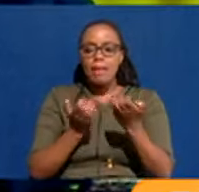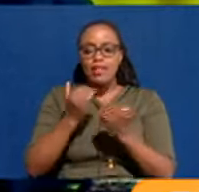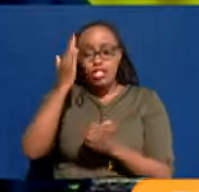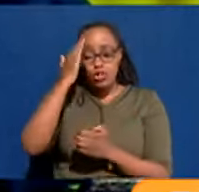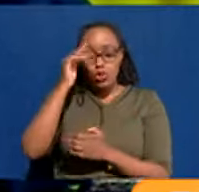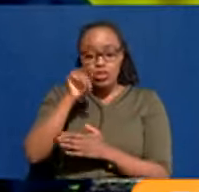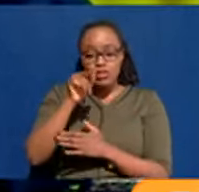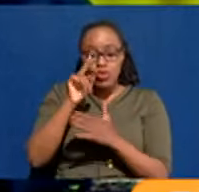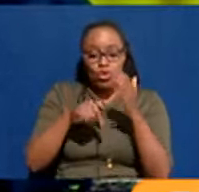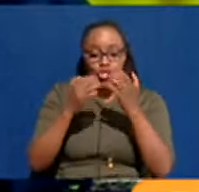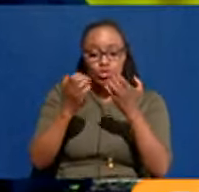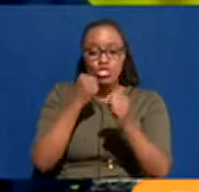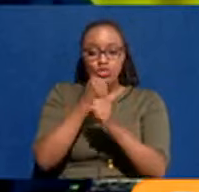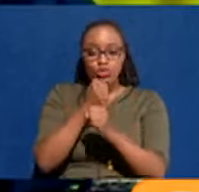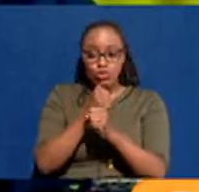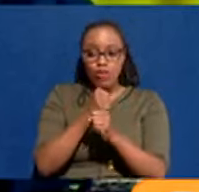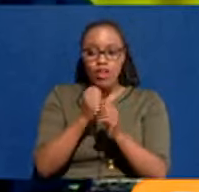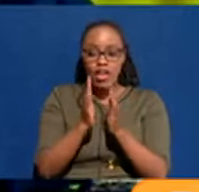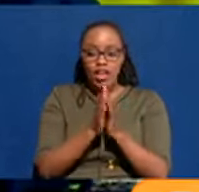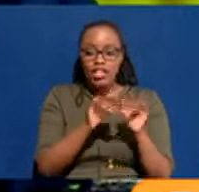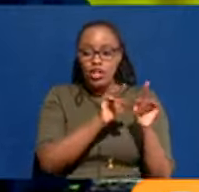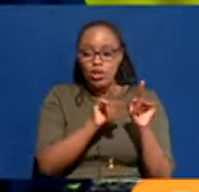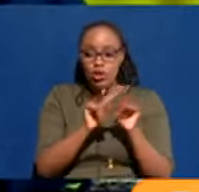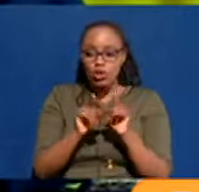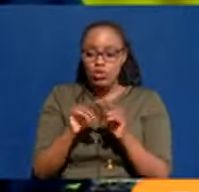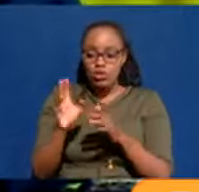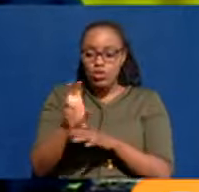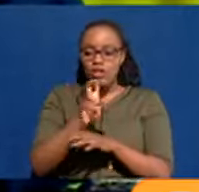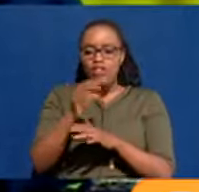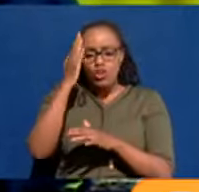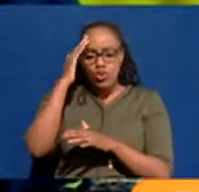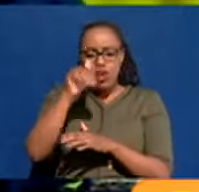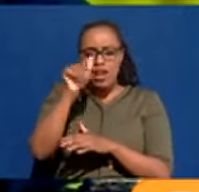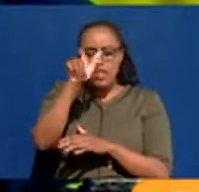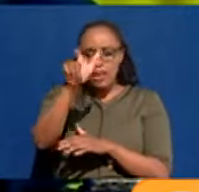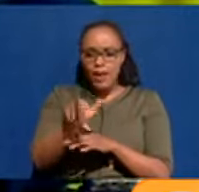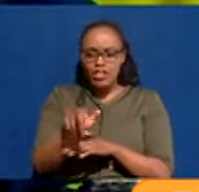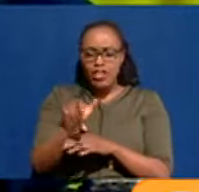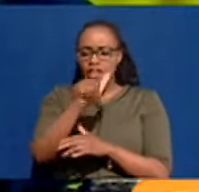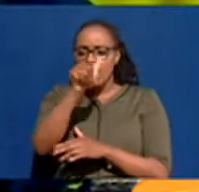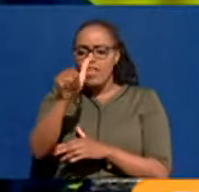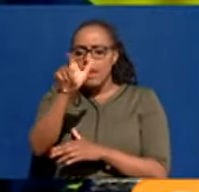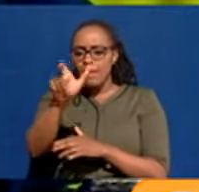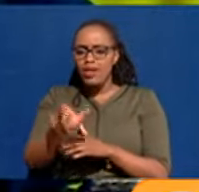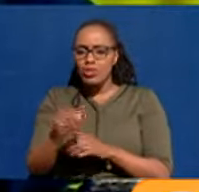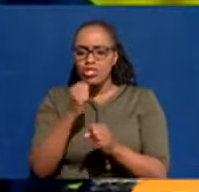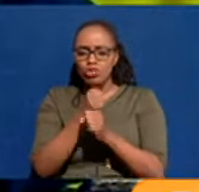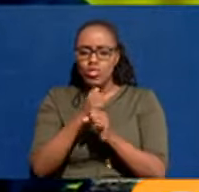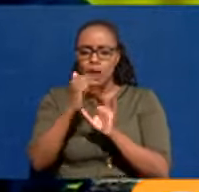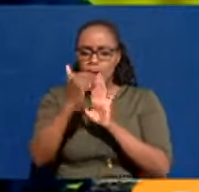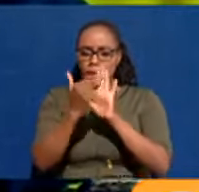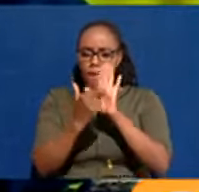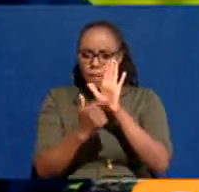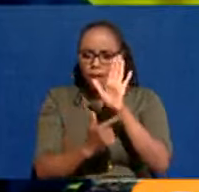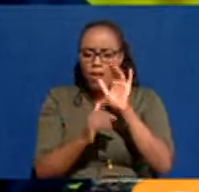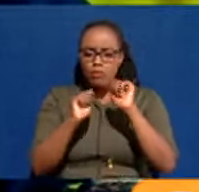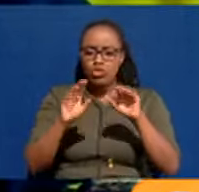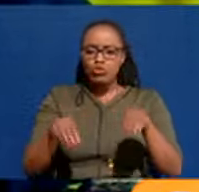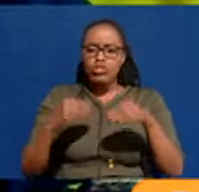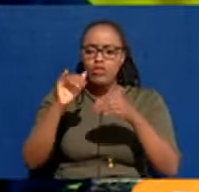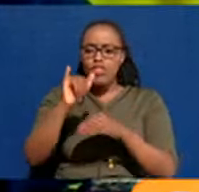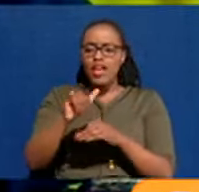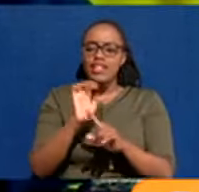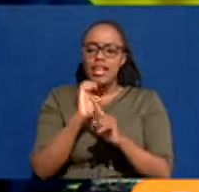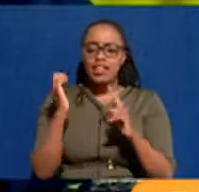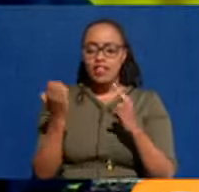this is what it takes to operate. It is not today I have this inspector. Tomorrow somebody else on fire. The next day somebody else on something else. We'll be able to provide that environment.